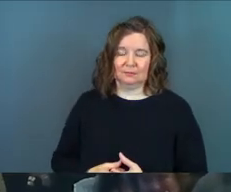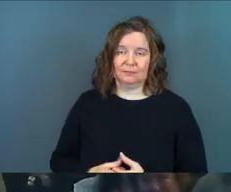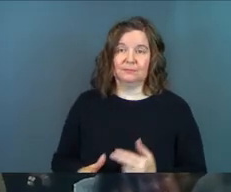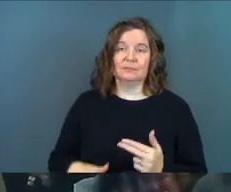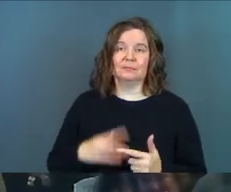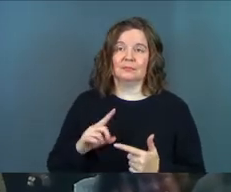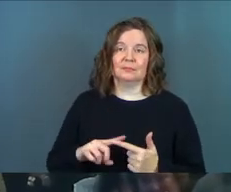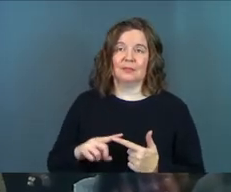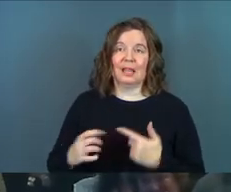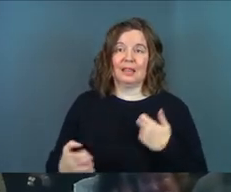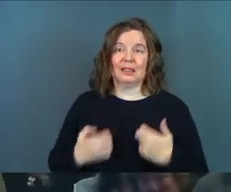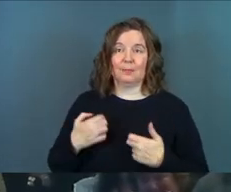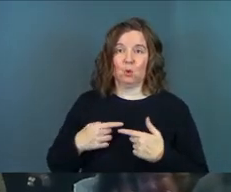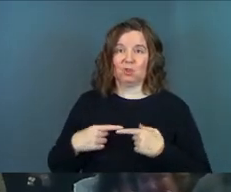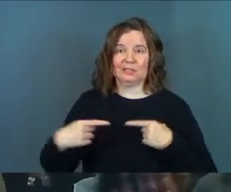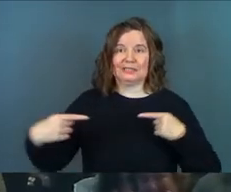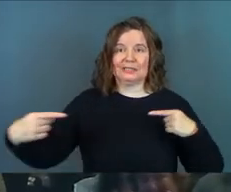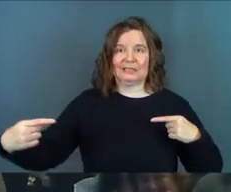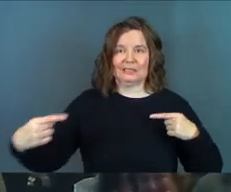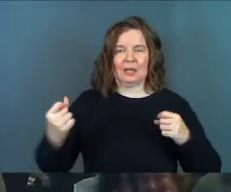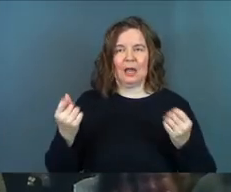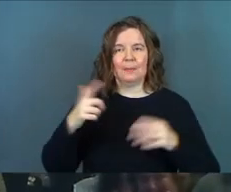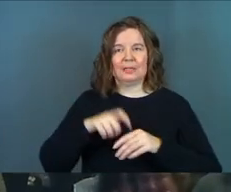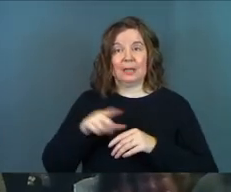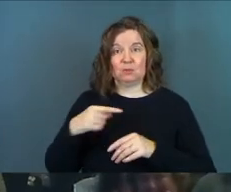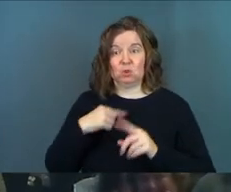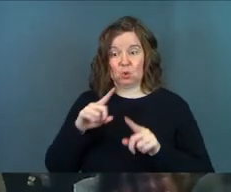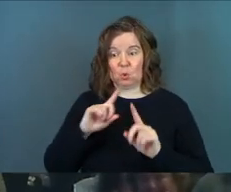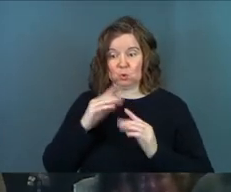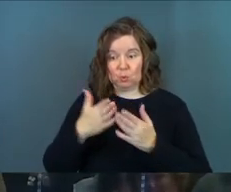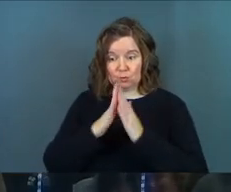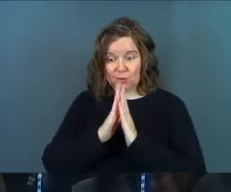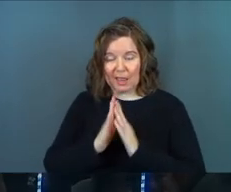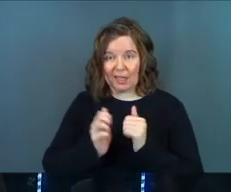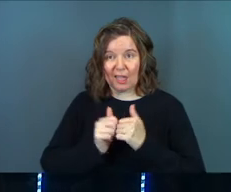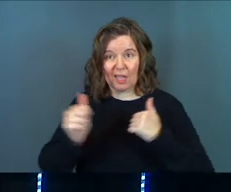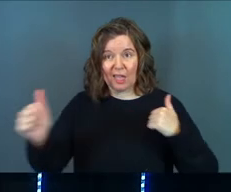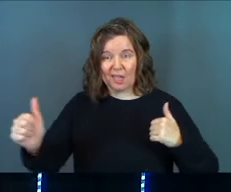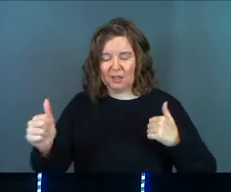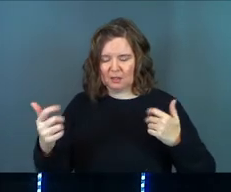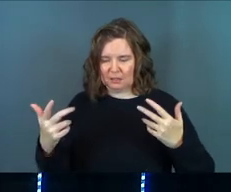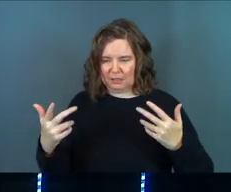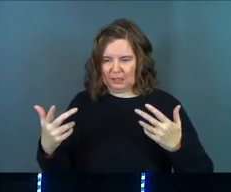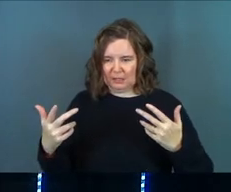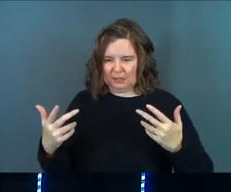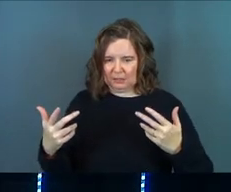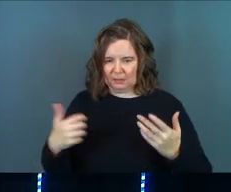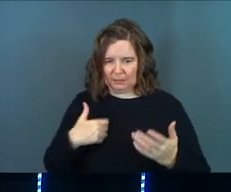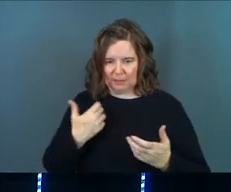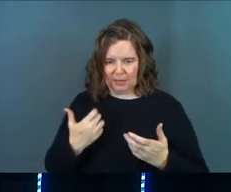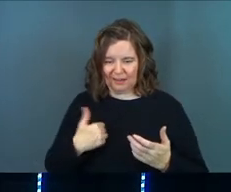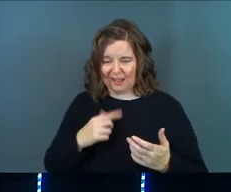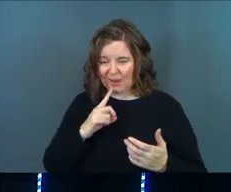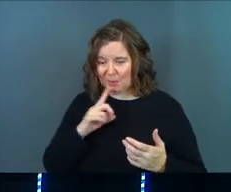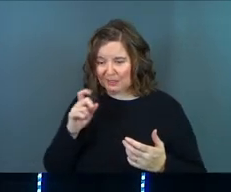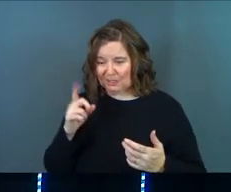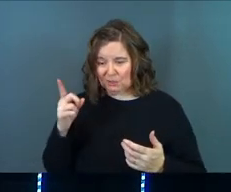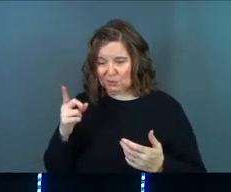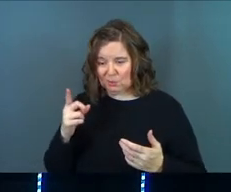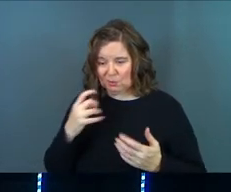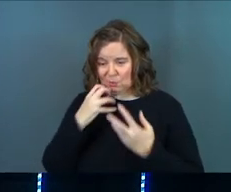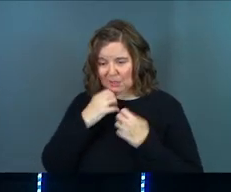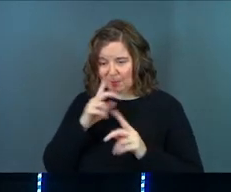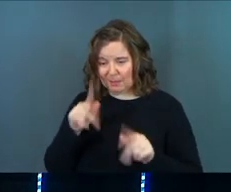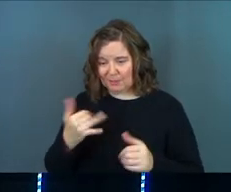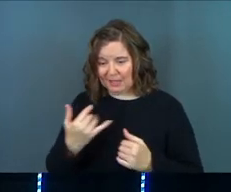Next is the emotional distance. How many times do you go to pray, and you're like, God, I really need you to